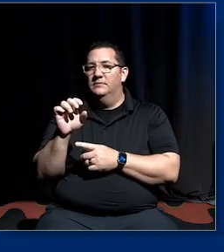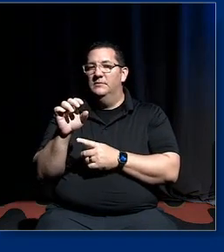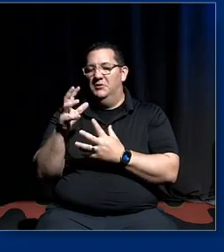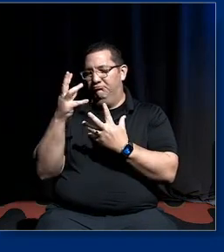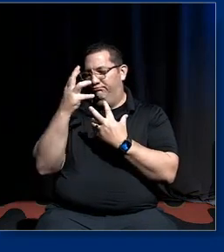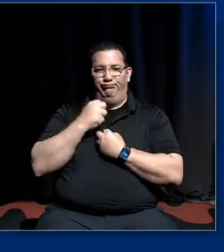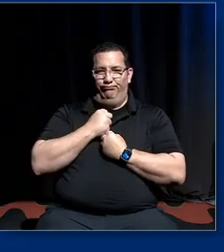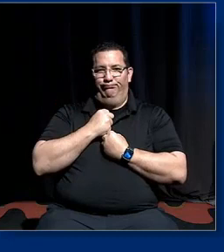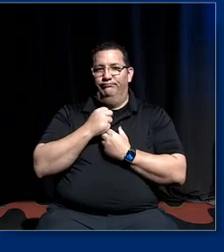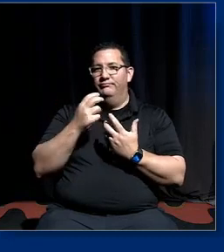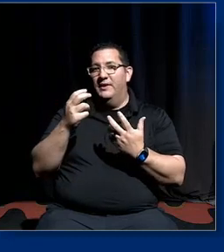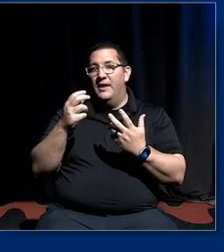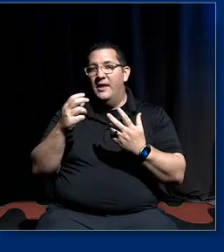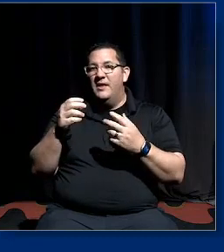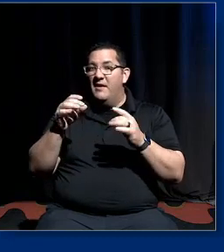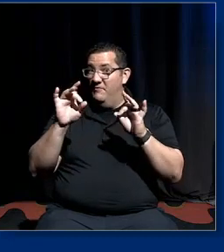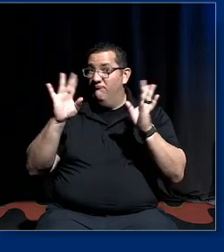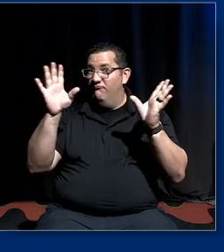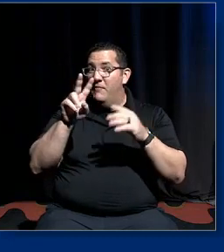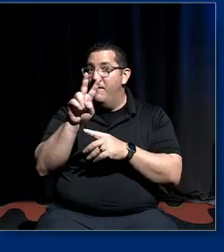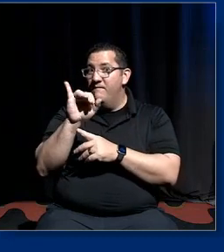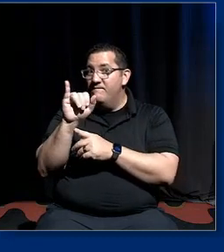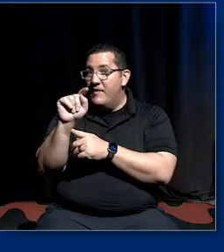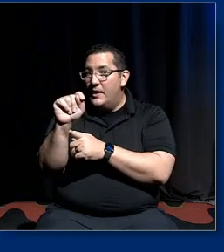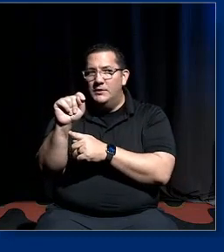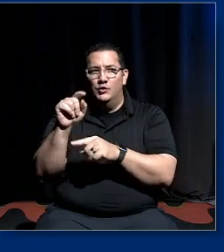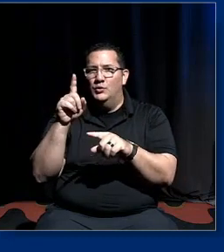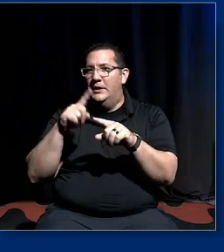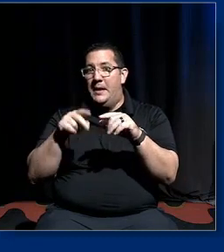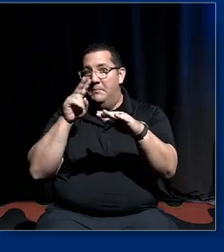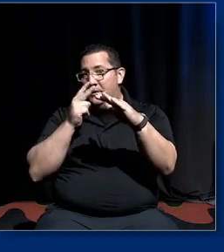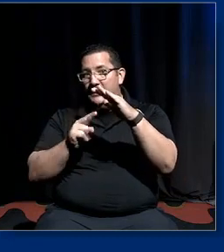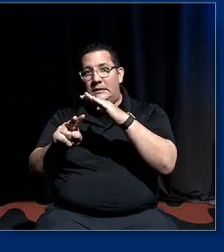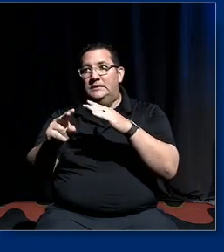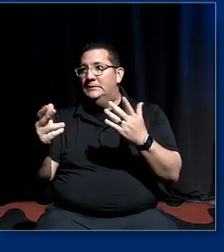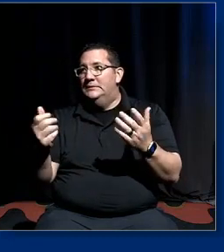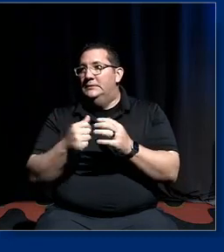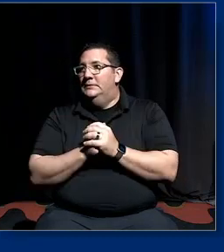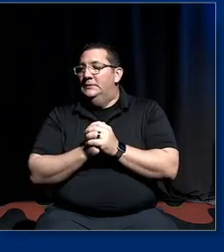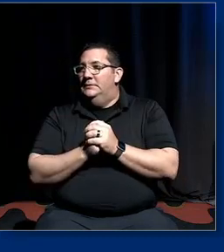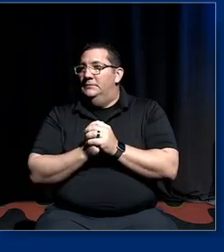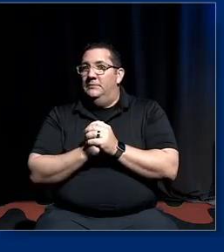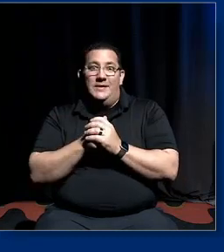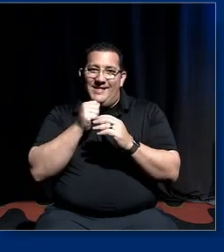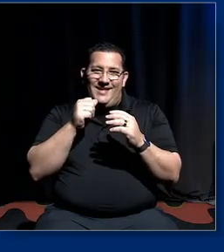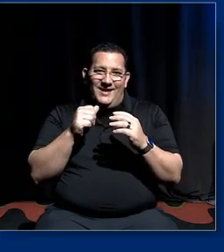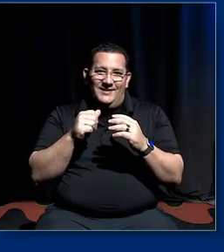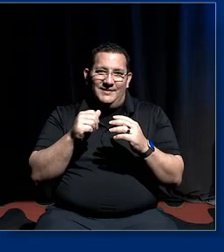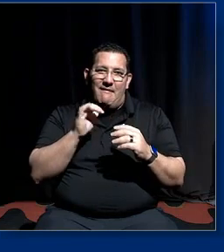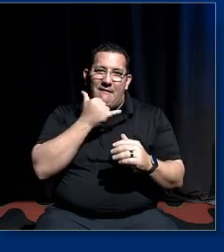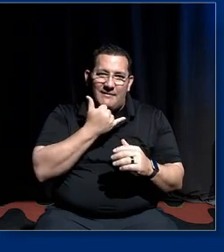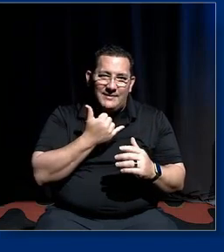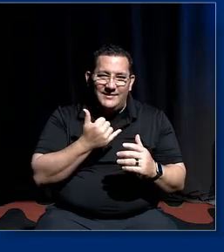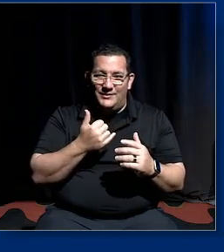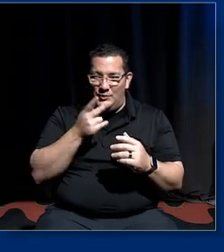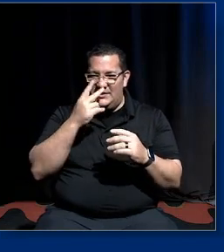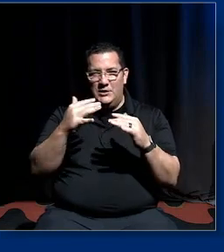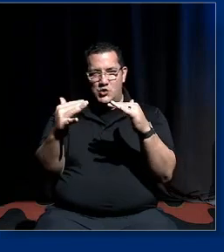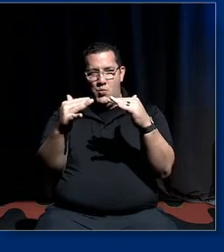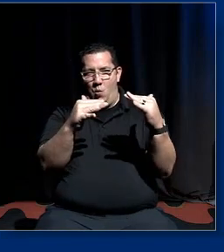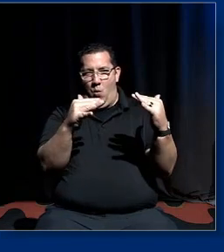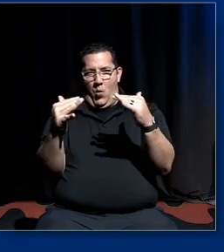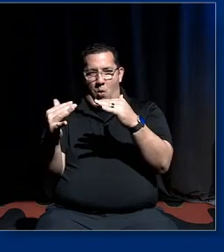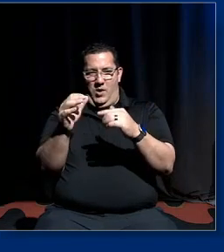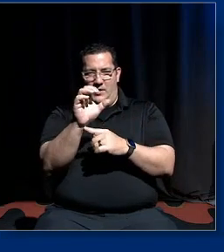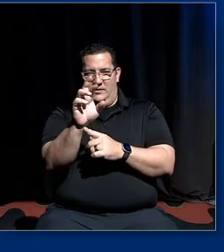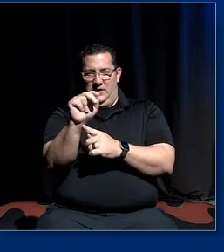um i mean it's not an accident that the the the war on crt which is what we're in the middle of at the moment